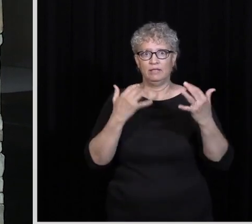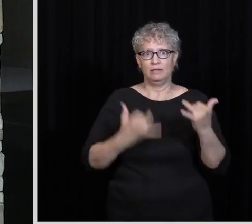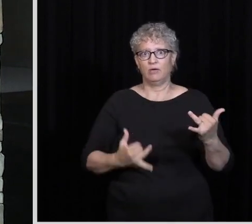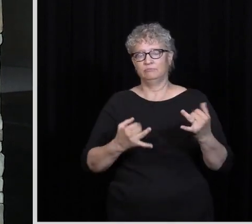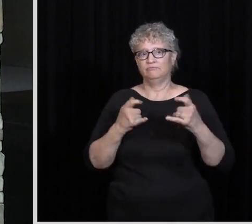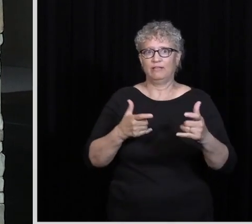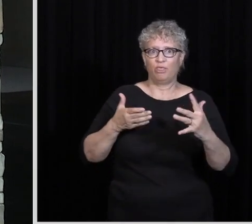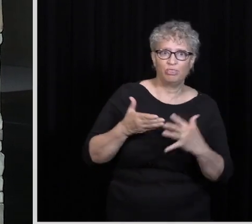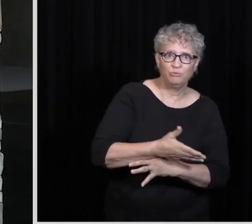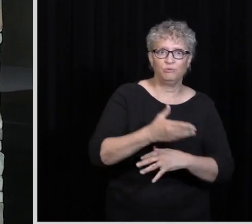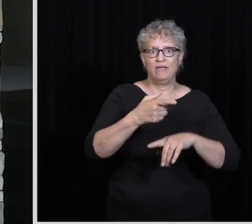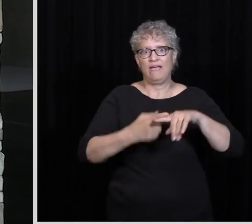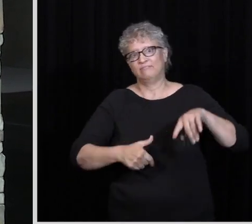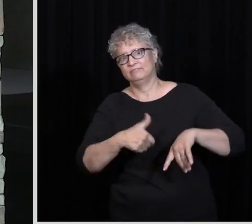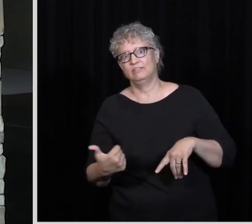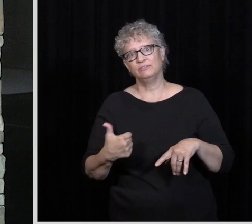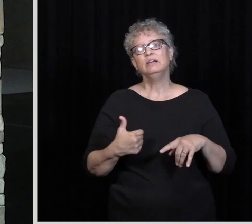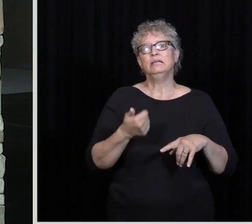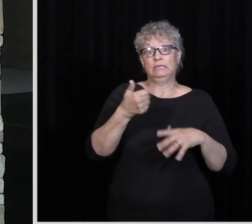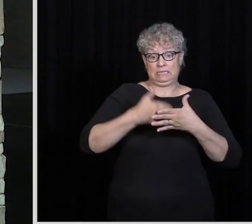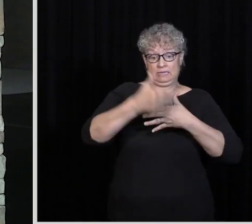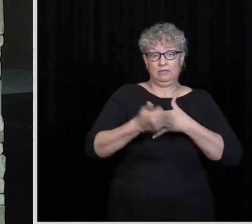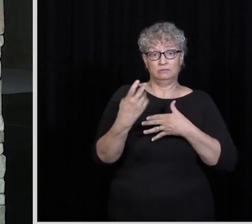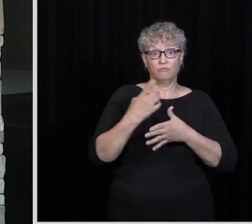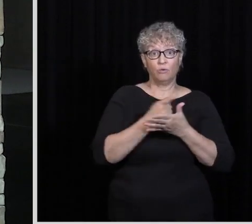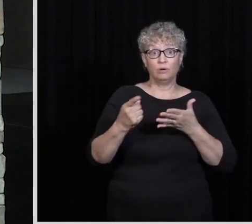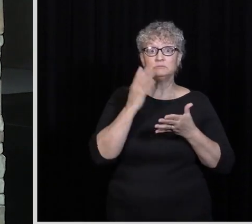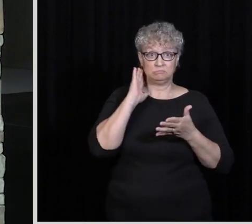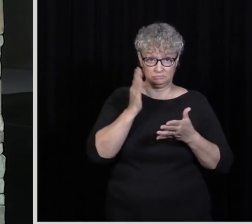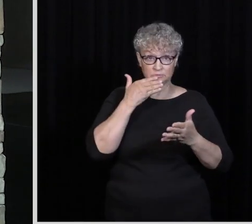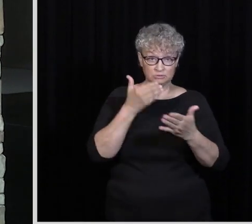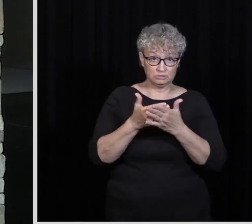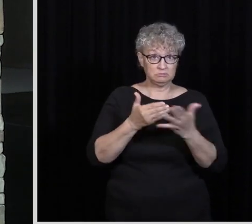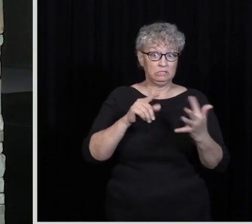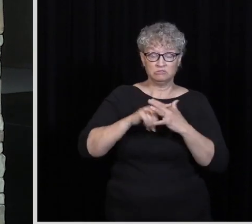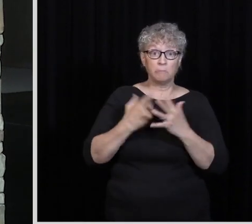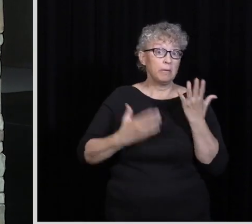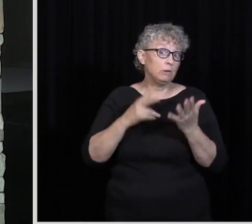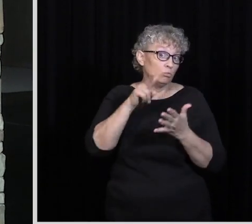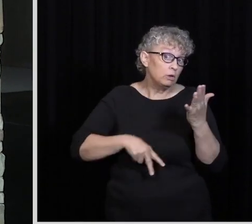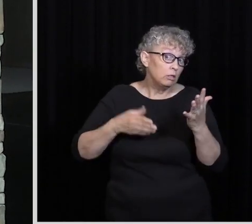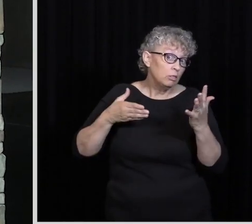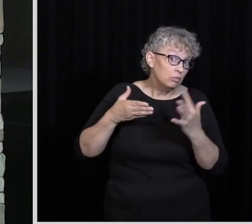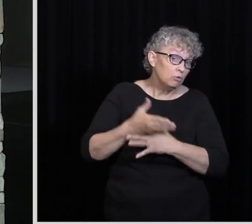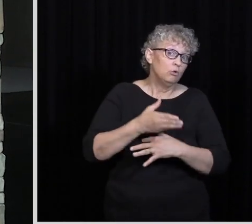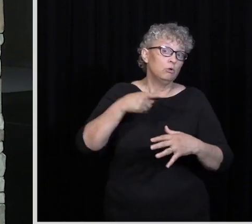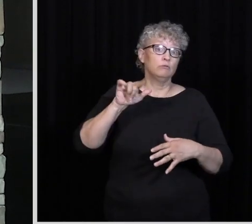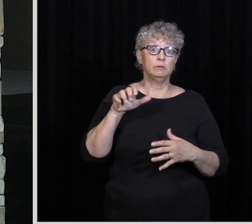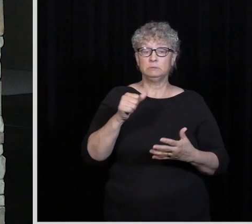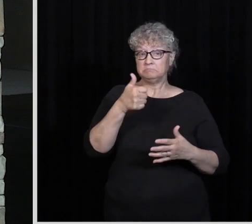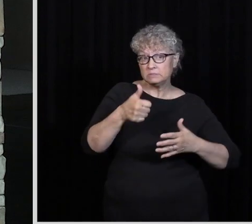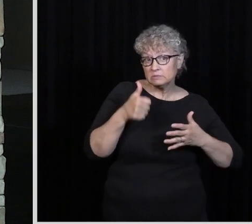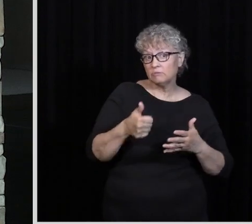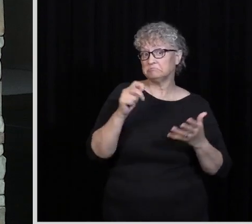the last half in the next several weeks, and that's going to be good. So get ready. Start maybe read through Philippians a couple times just to get back